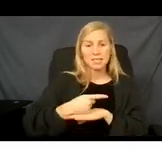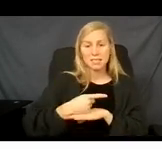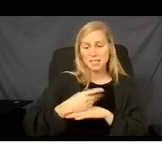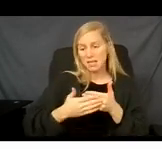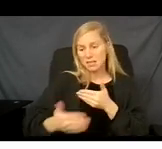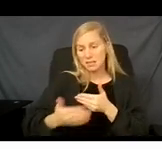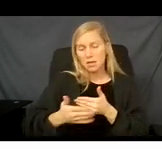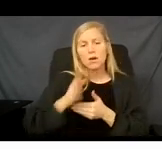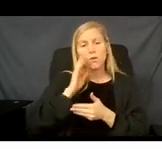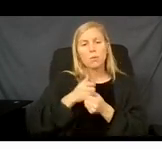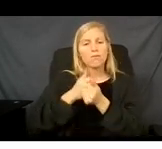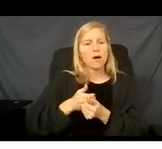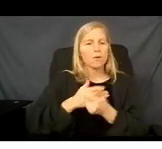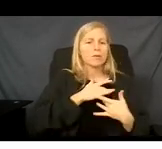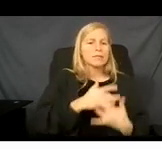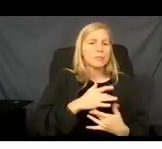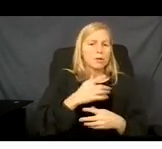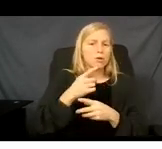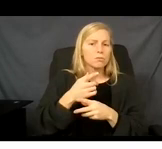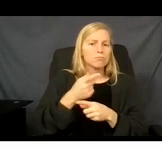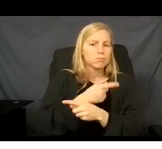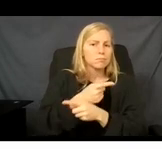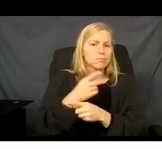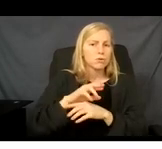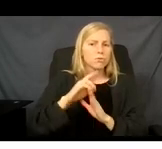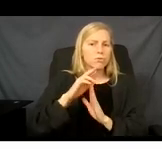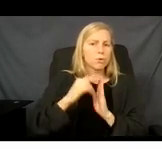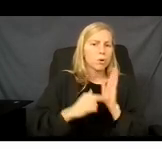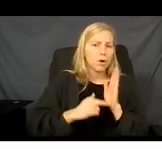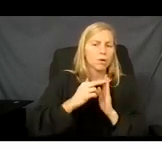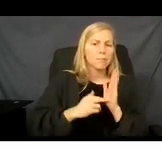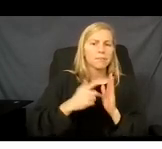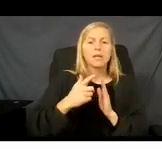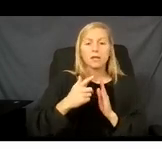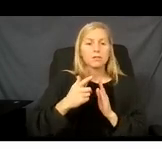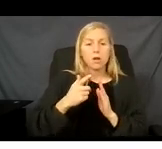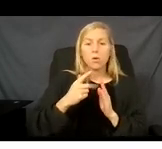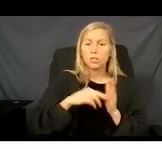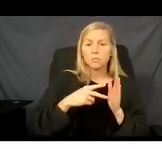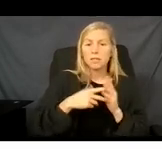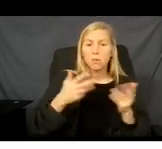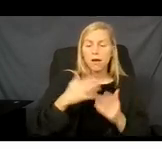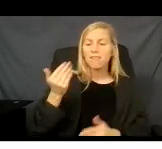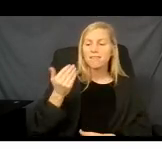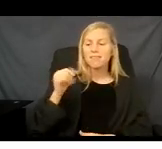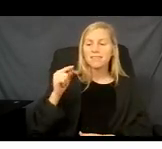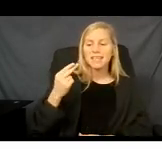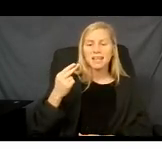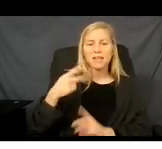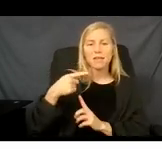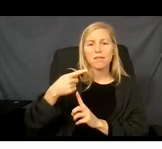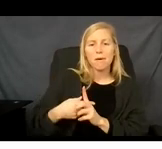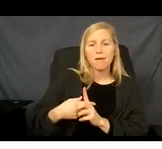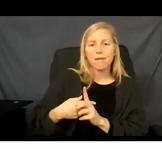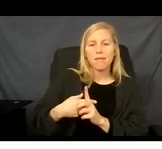month, coverage will not start until the subsequent month. So I encourage us, if you have a new baby, do the